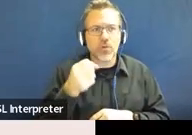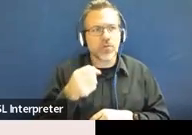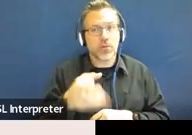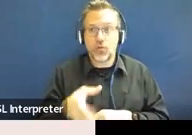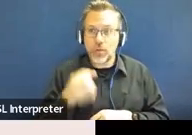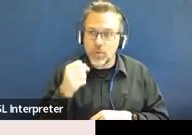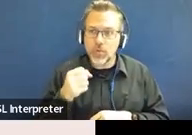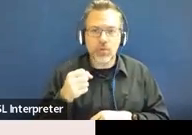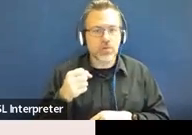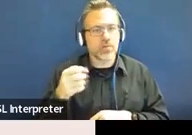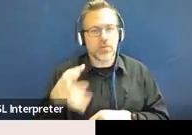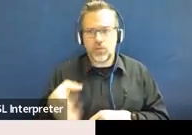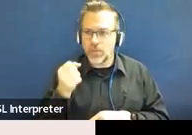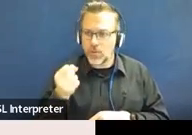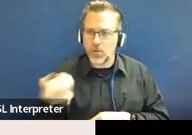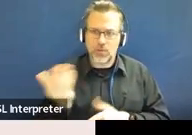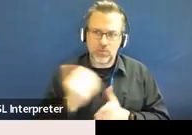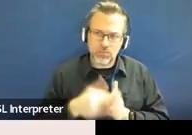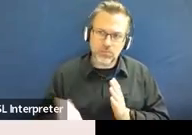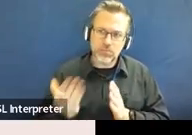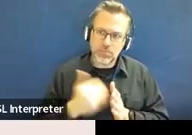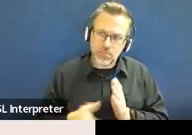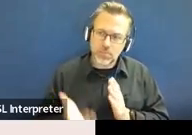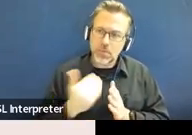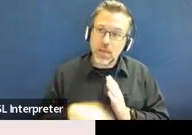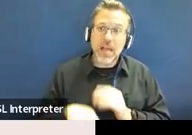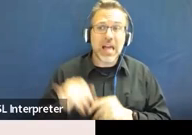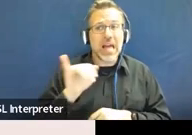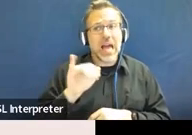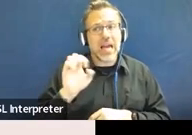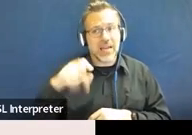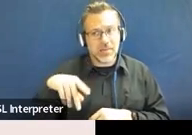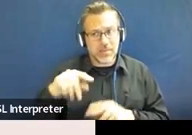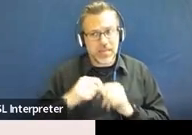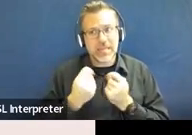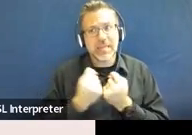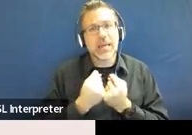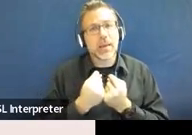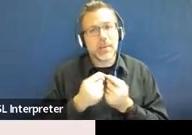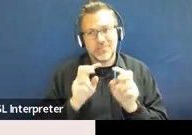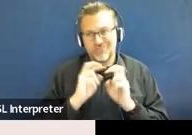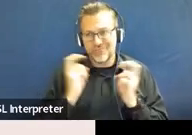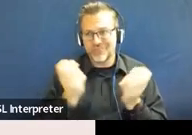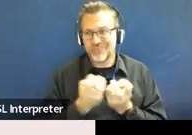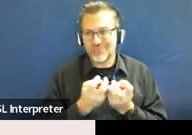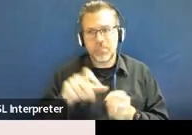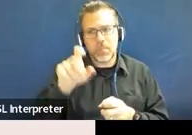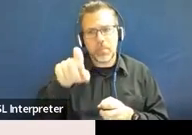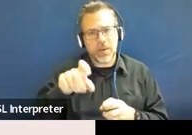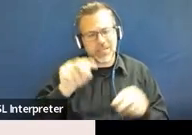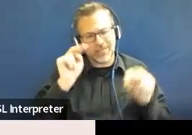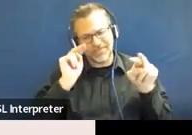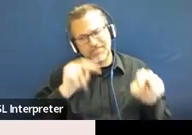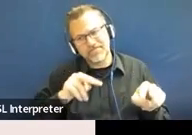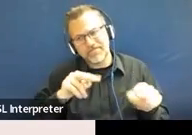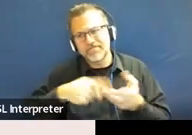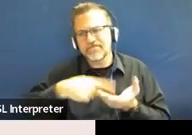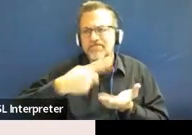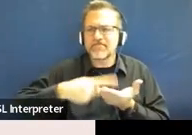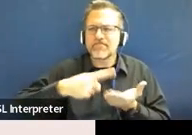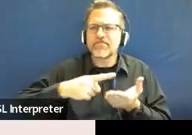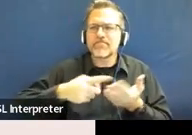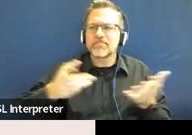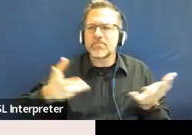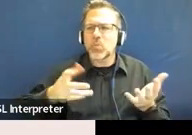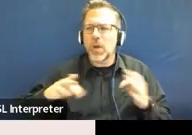can be tricky, but you as an IEP team would really have to take a look at what are those behaviors that are involved in